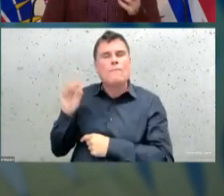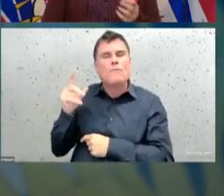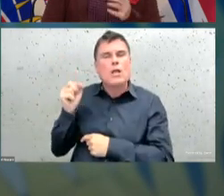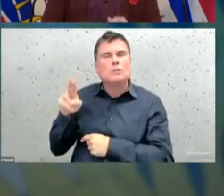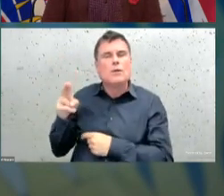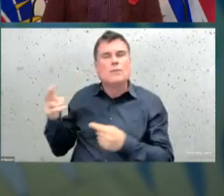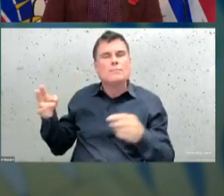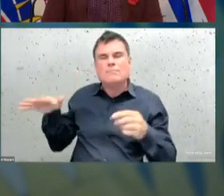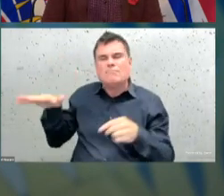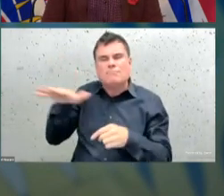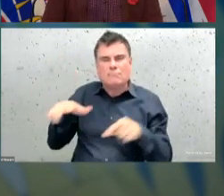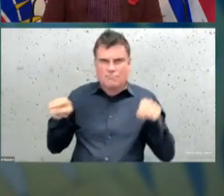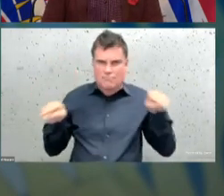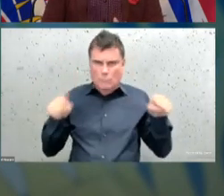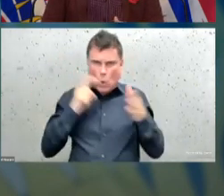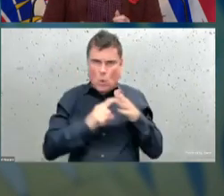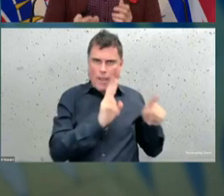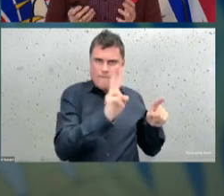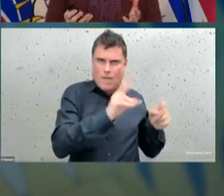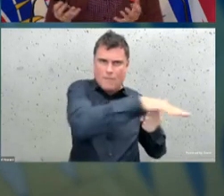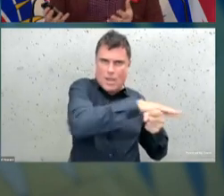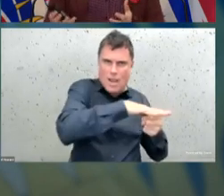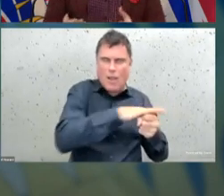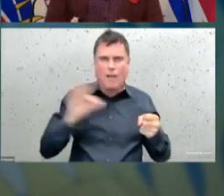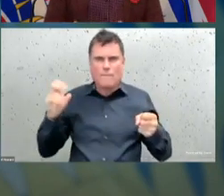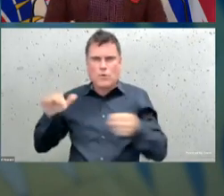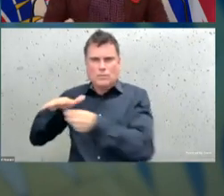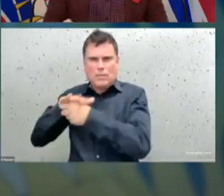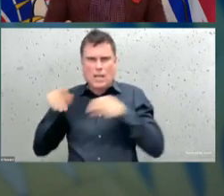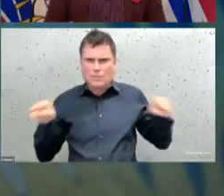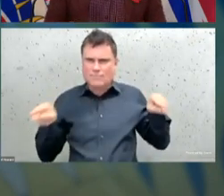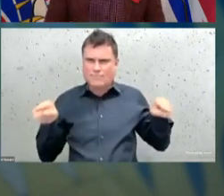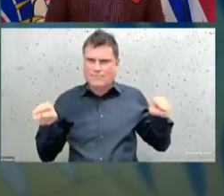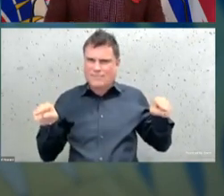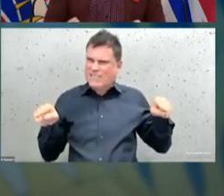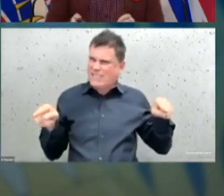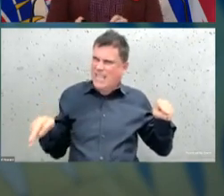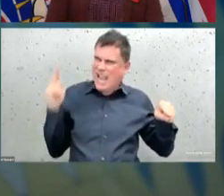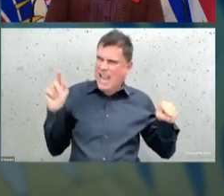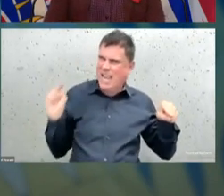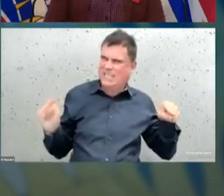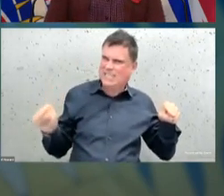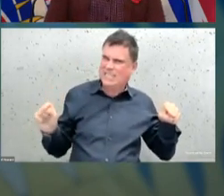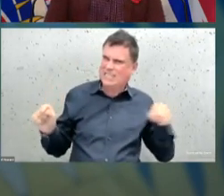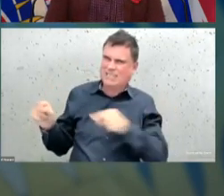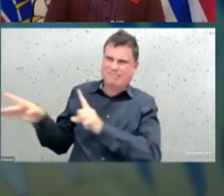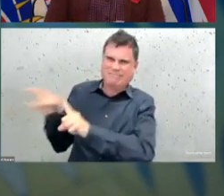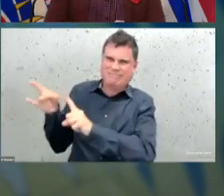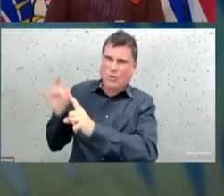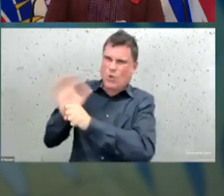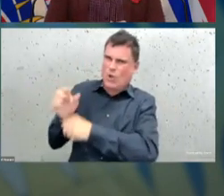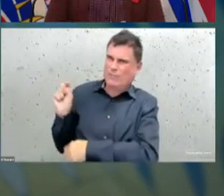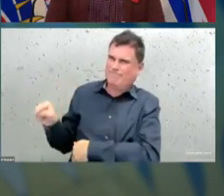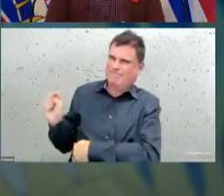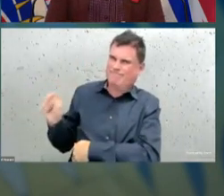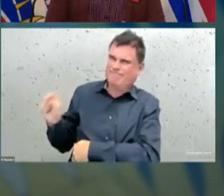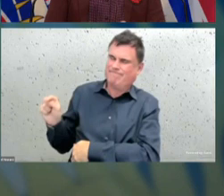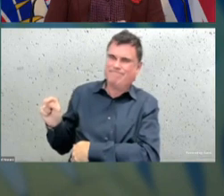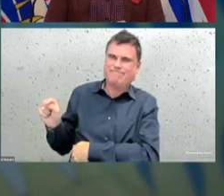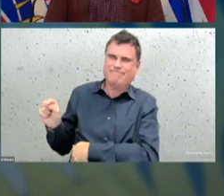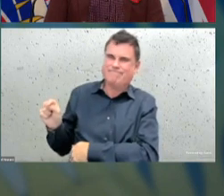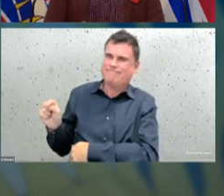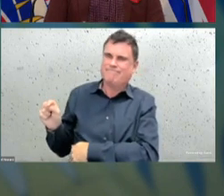persistently high case rates. And as we'll see as the data goes on, where we're seeing people hospitalized